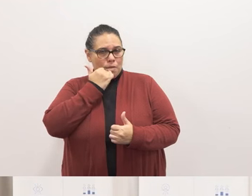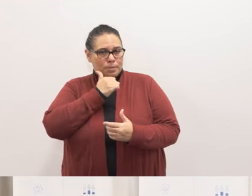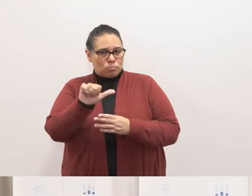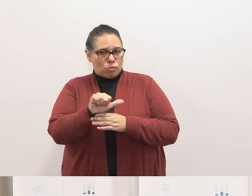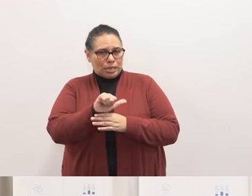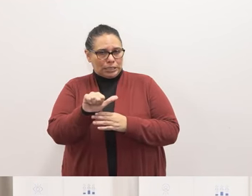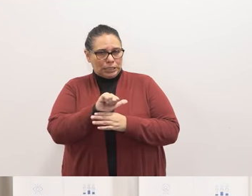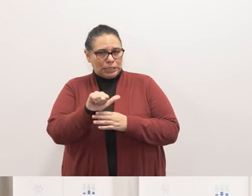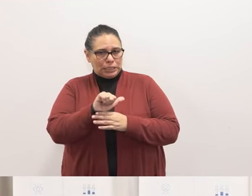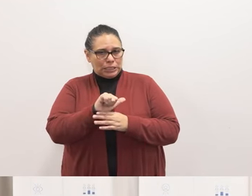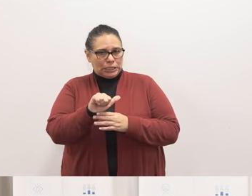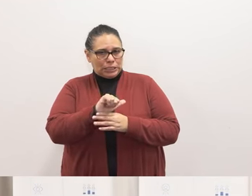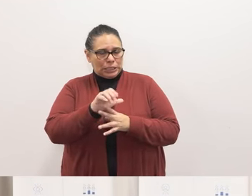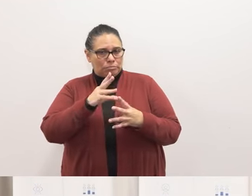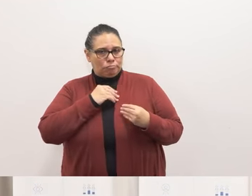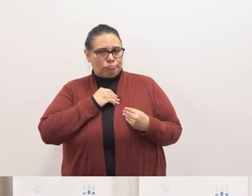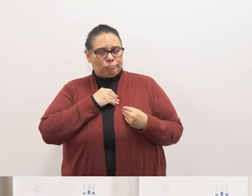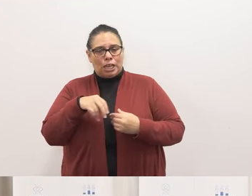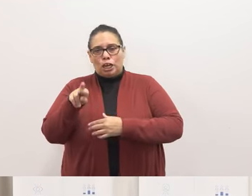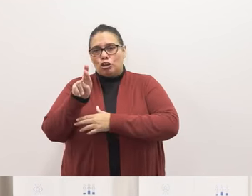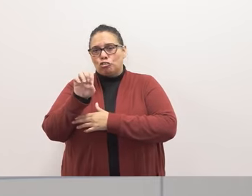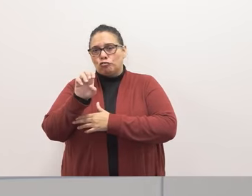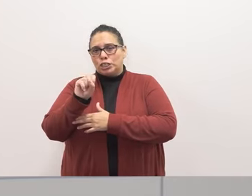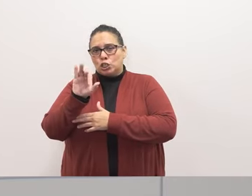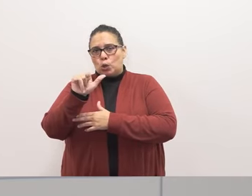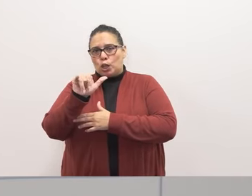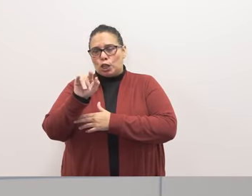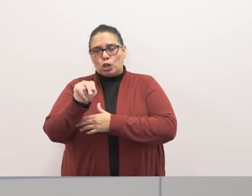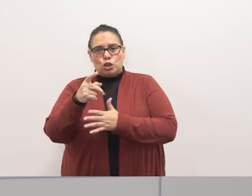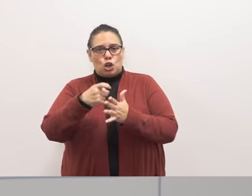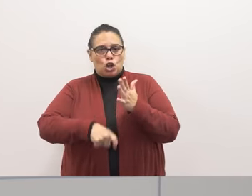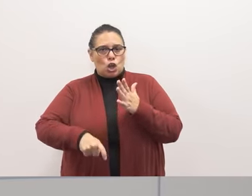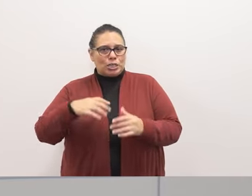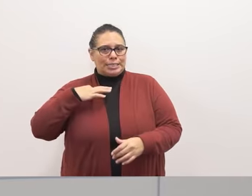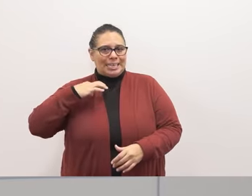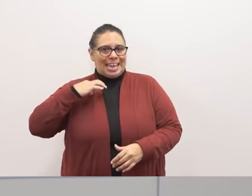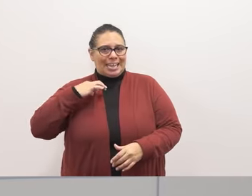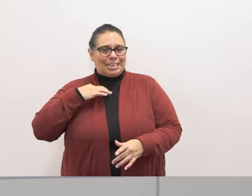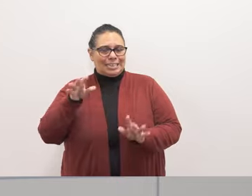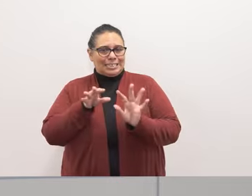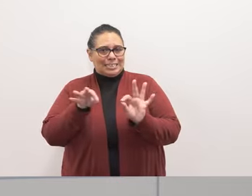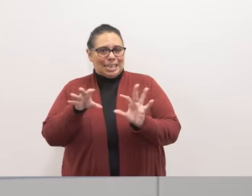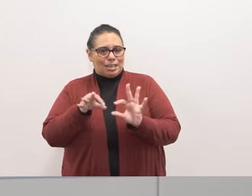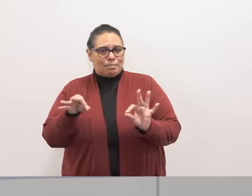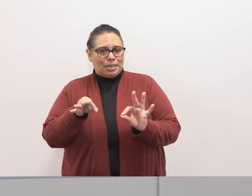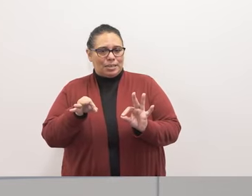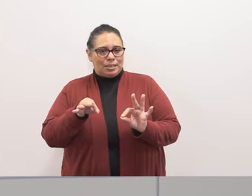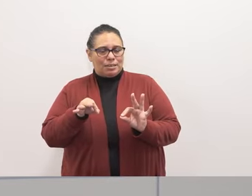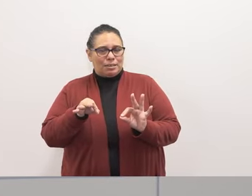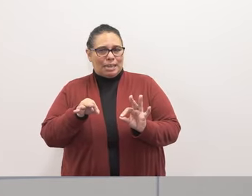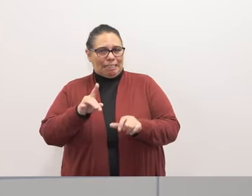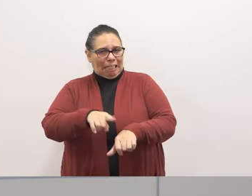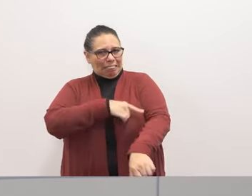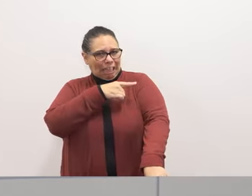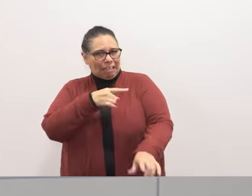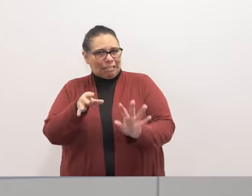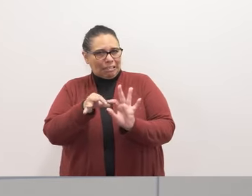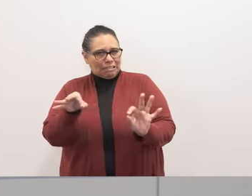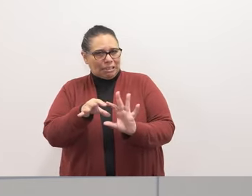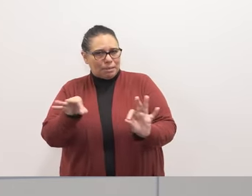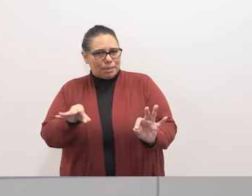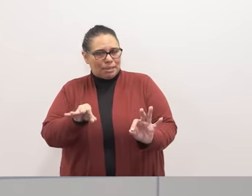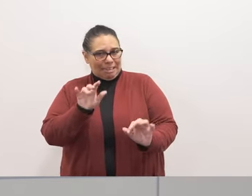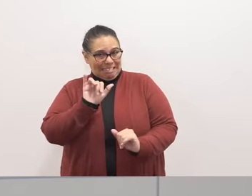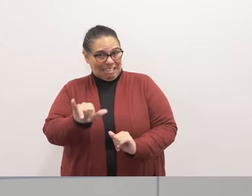that we're adopting a resolution regarding the cost of candidate statement and the length of their statement is this something that we